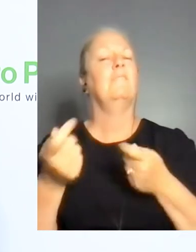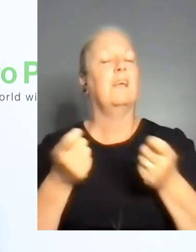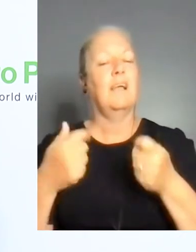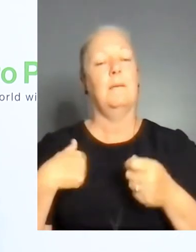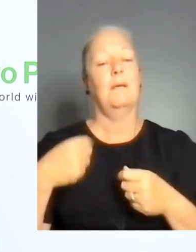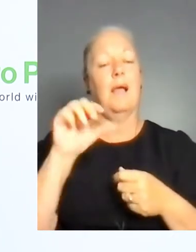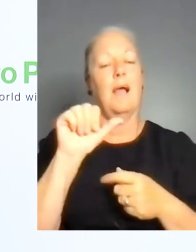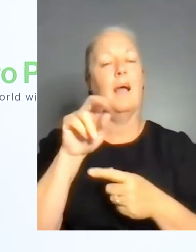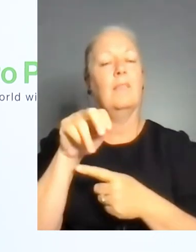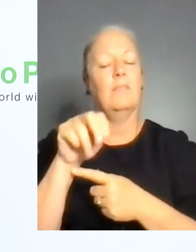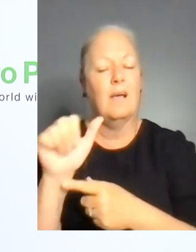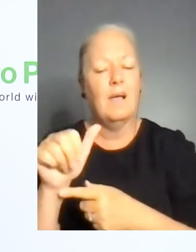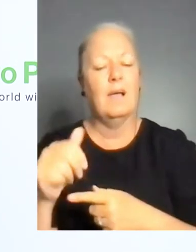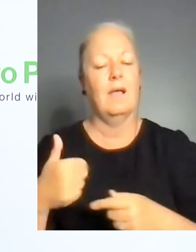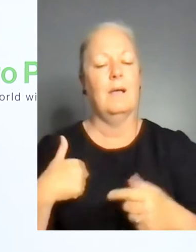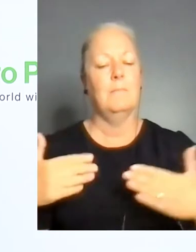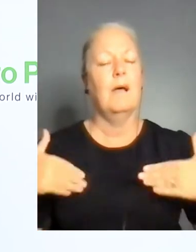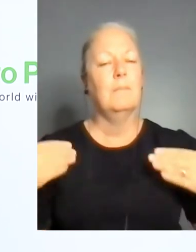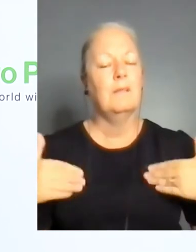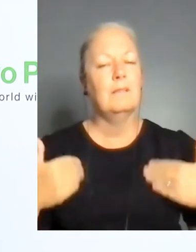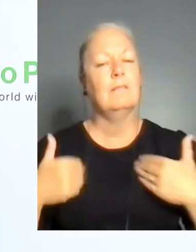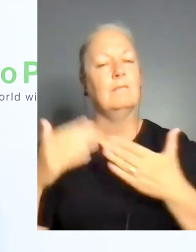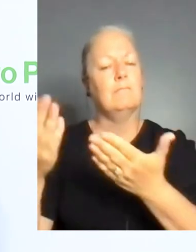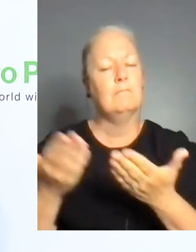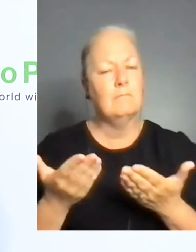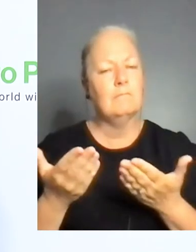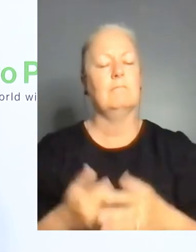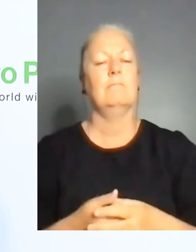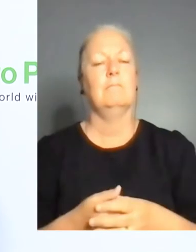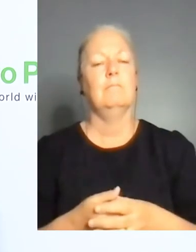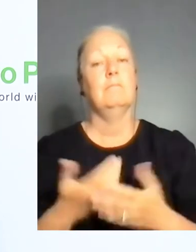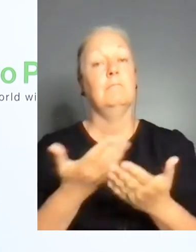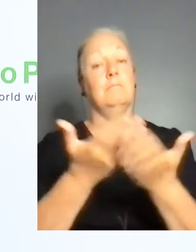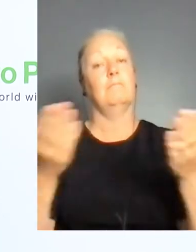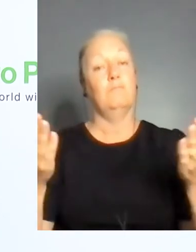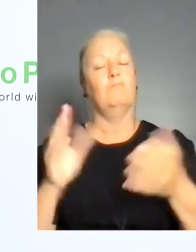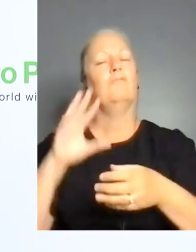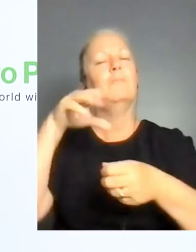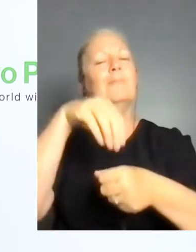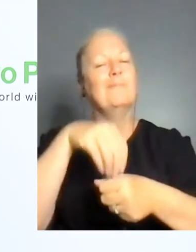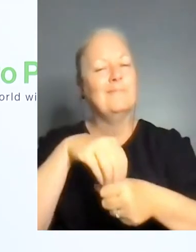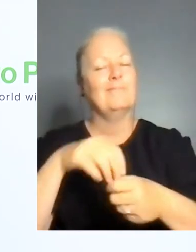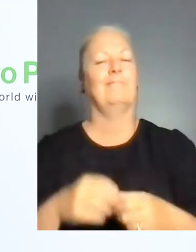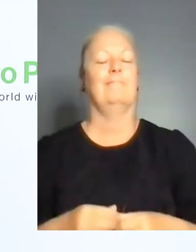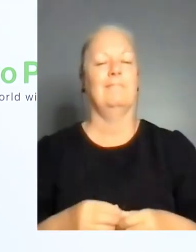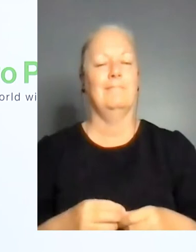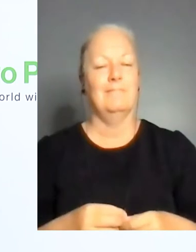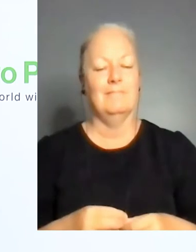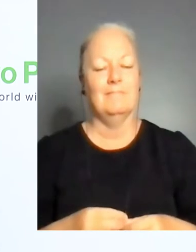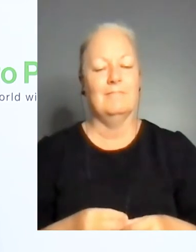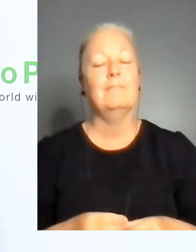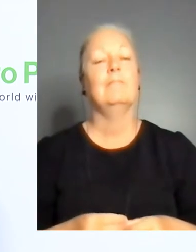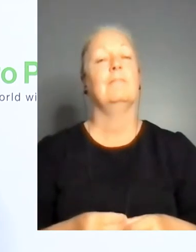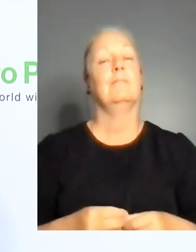happy to welcome our remote guests that will join this session today. Michael Lortz, the Managing Director